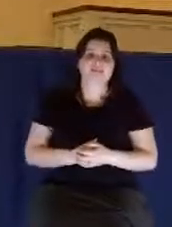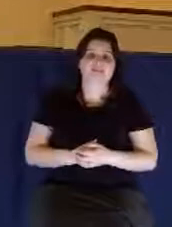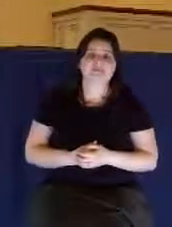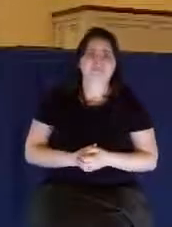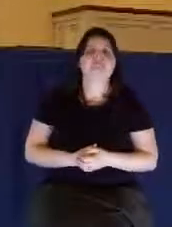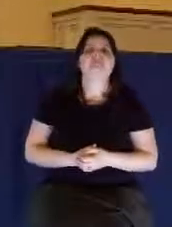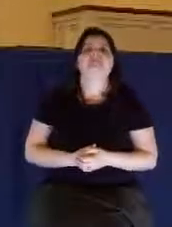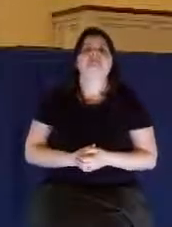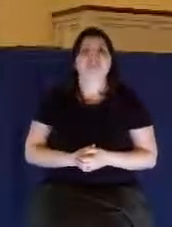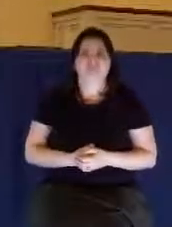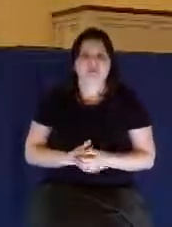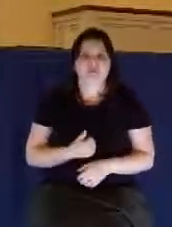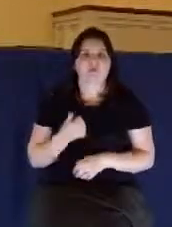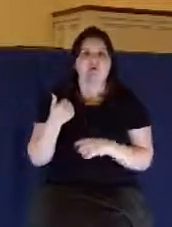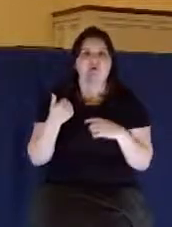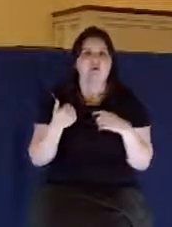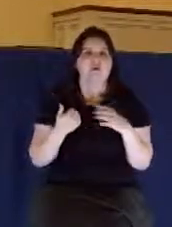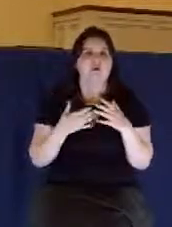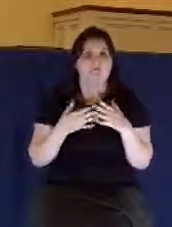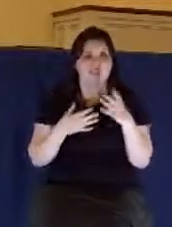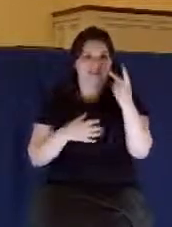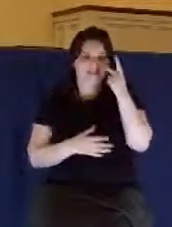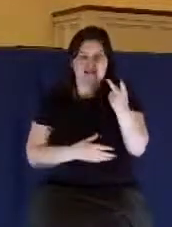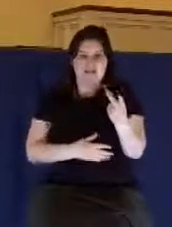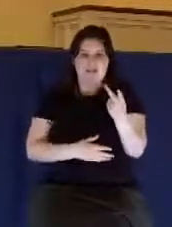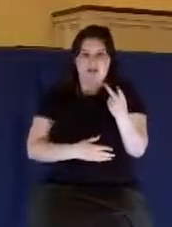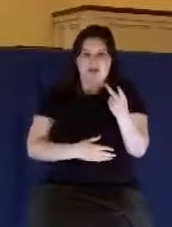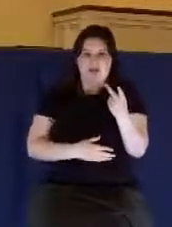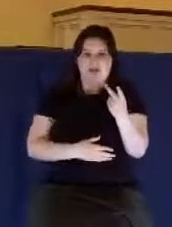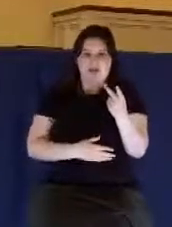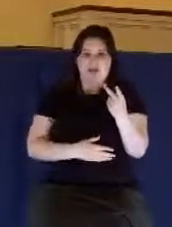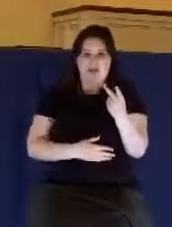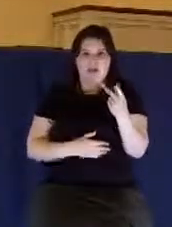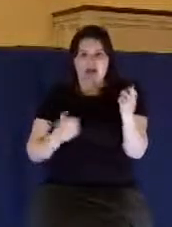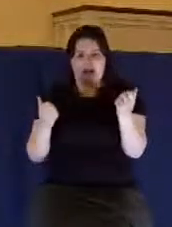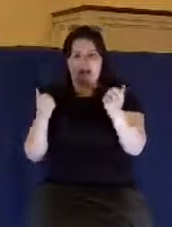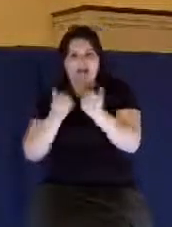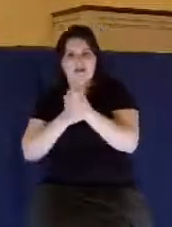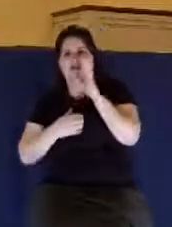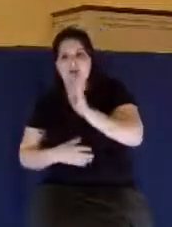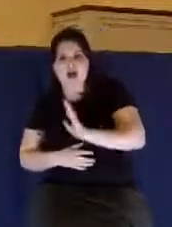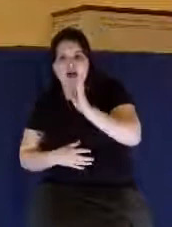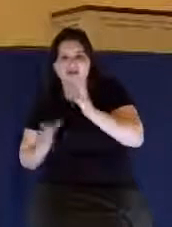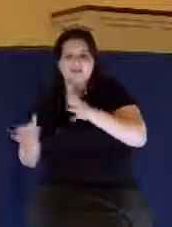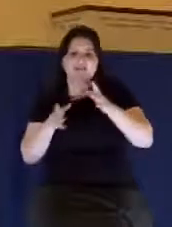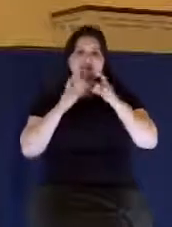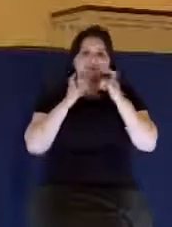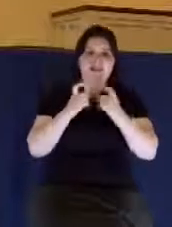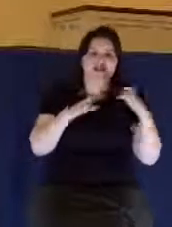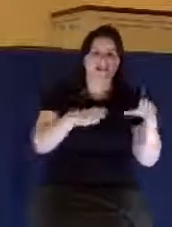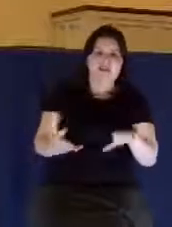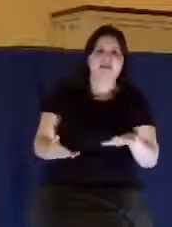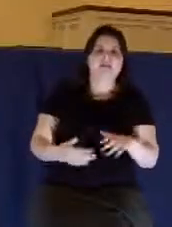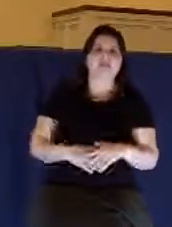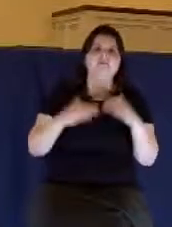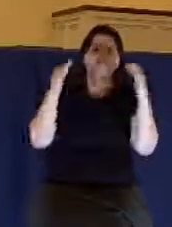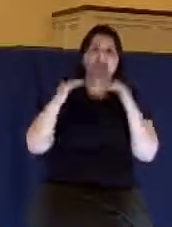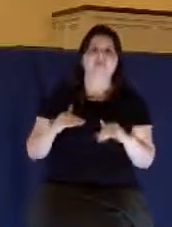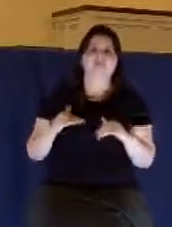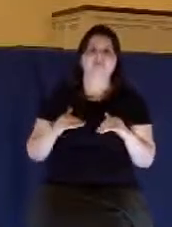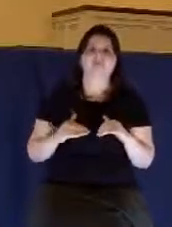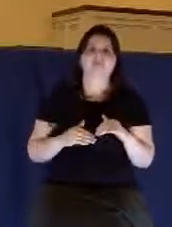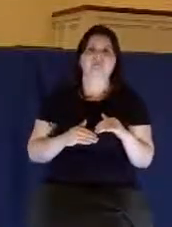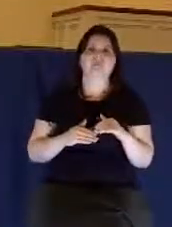the deadly course, lust, sin, and death. And one said, that's the devil's LST. But then let me give you the third thing, the definite